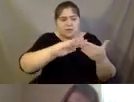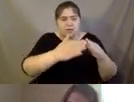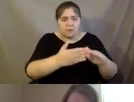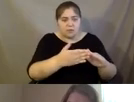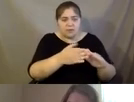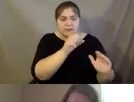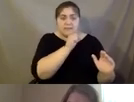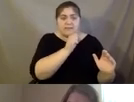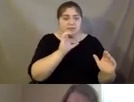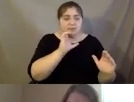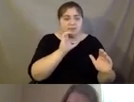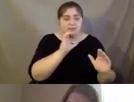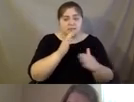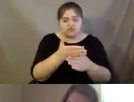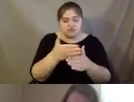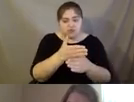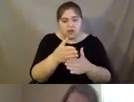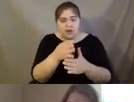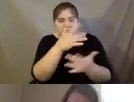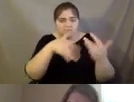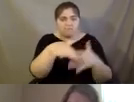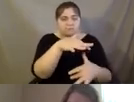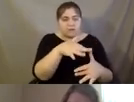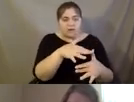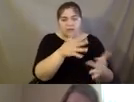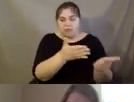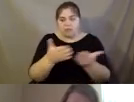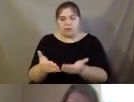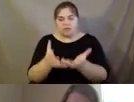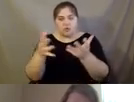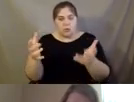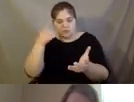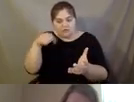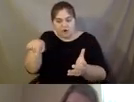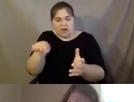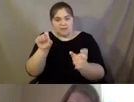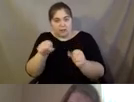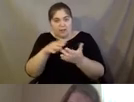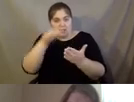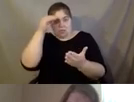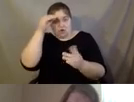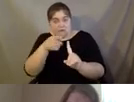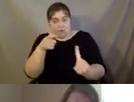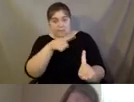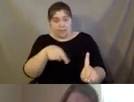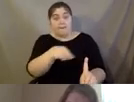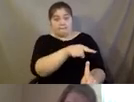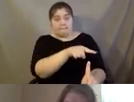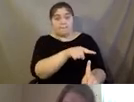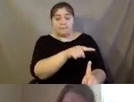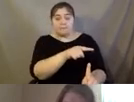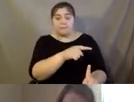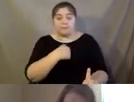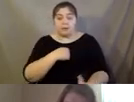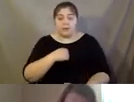among themselves that, that they bring to the table for all of us to learn from. So I'm, you know, I, I